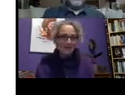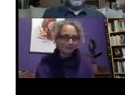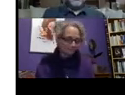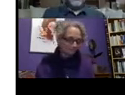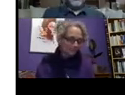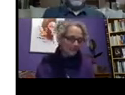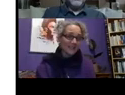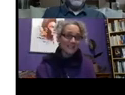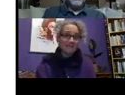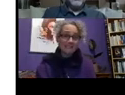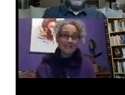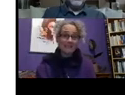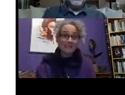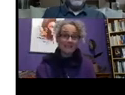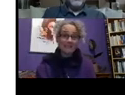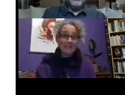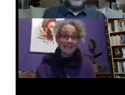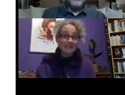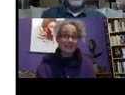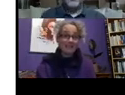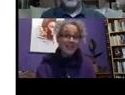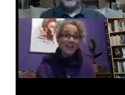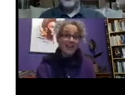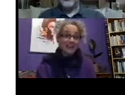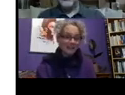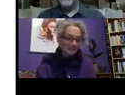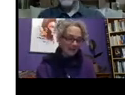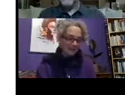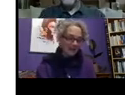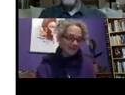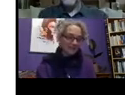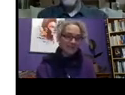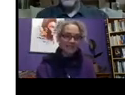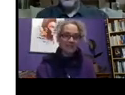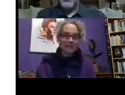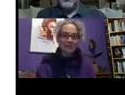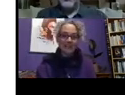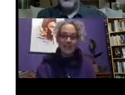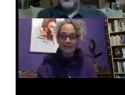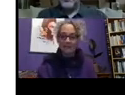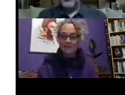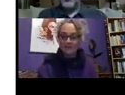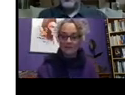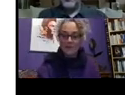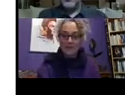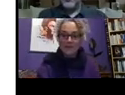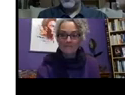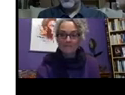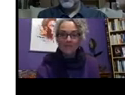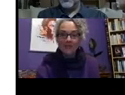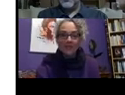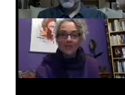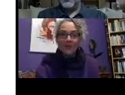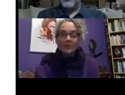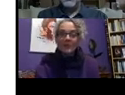as well. So as Cameron said, my name is Kay uncle, and I'm the campaigns and policy manager at wheels well being.